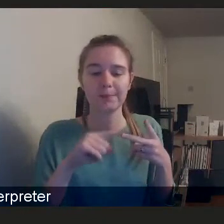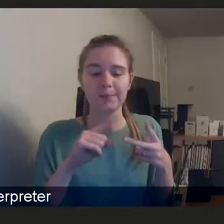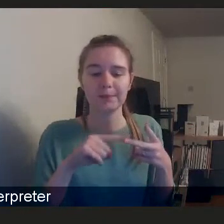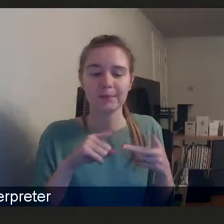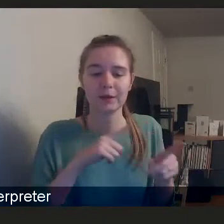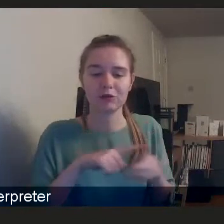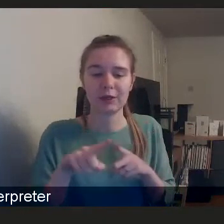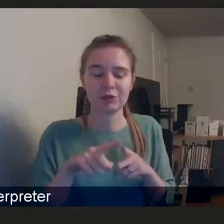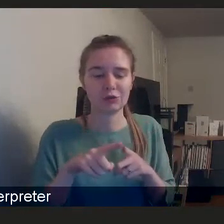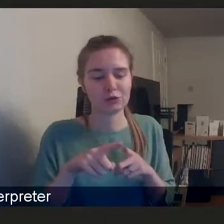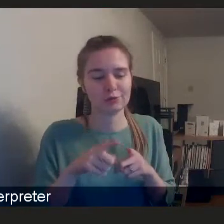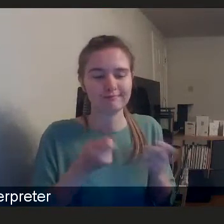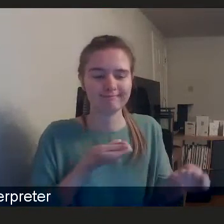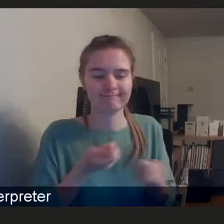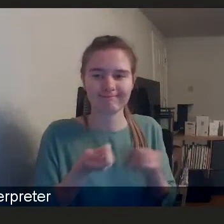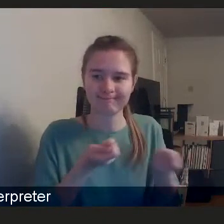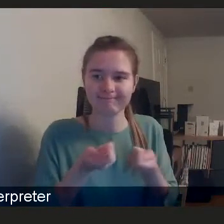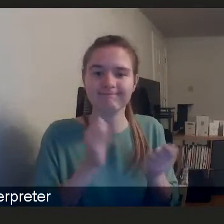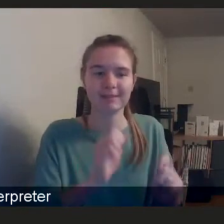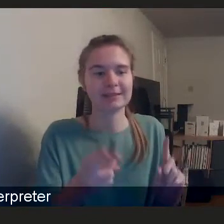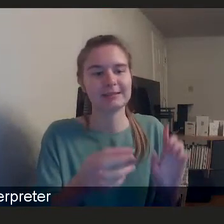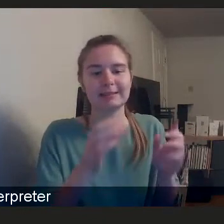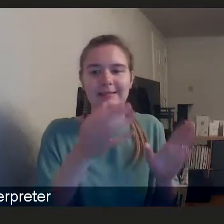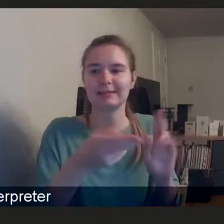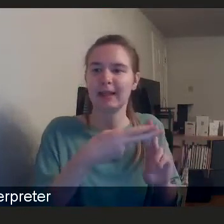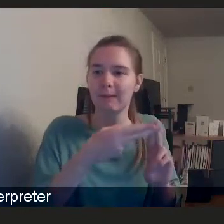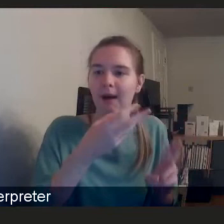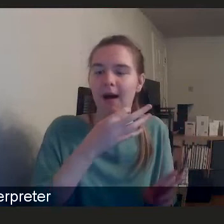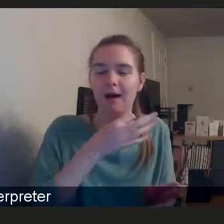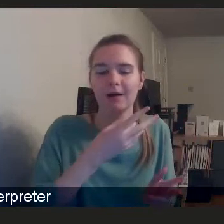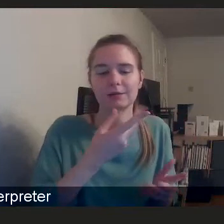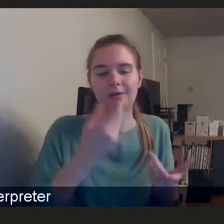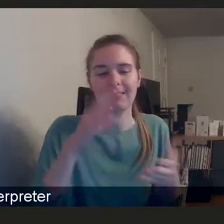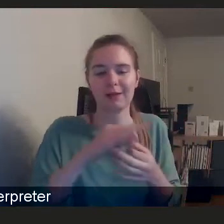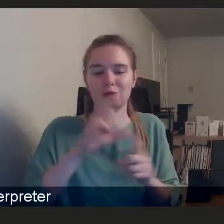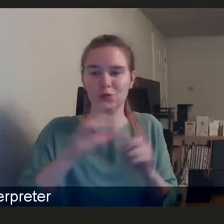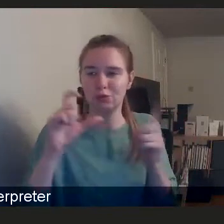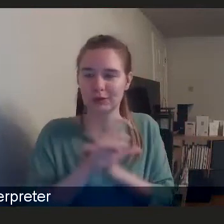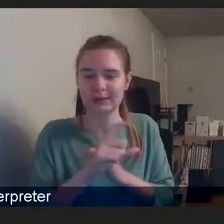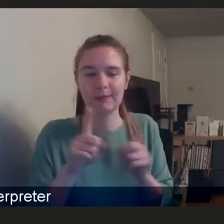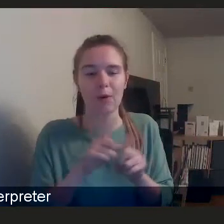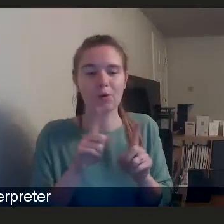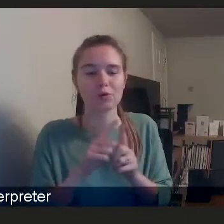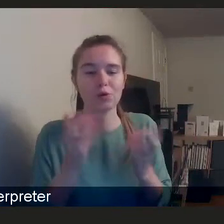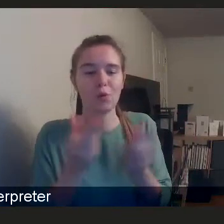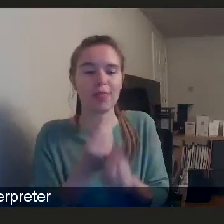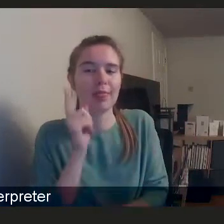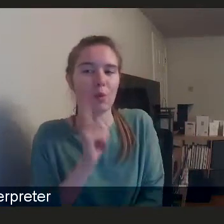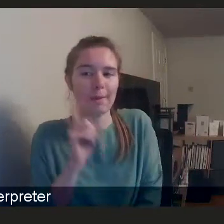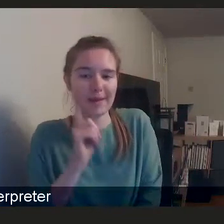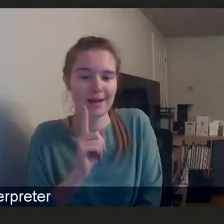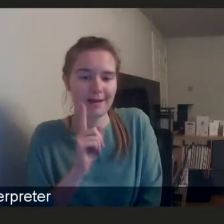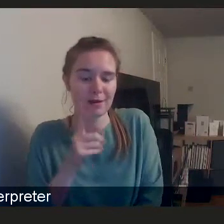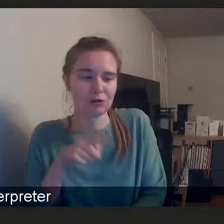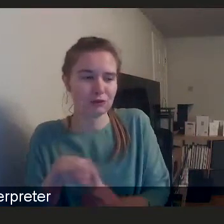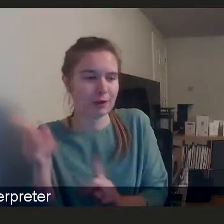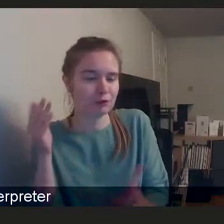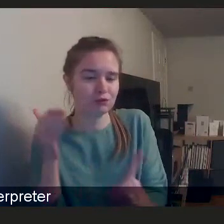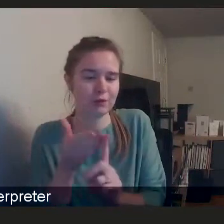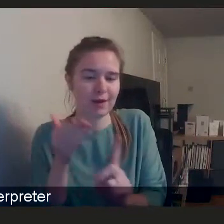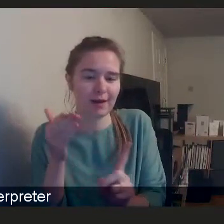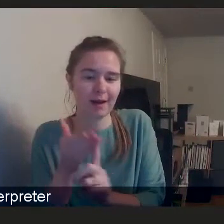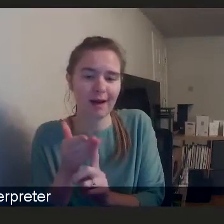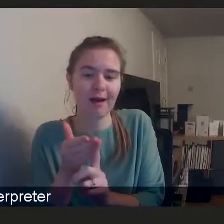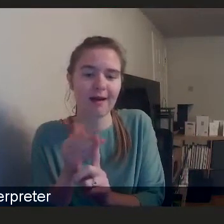the stigma that exists within the communities. But also particularly with women recognising and getting them to